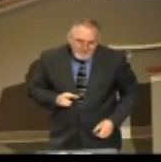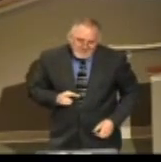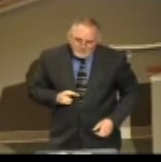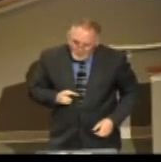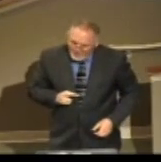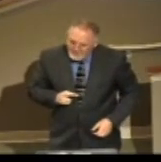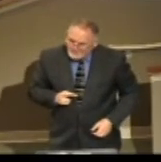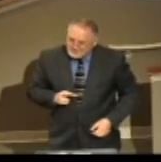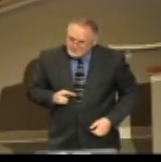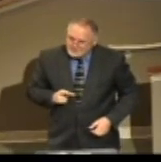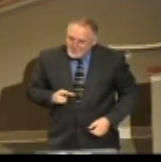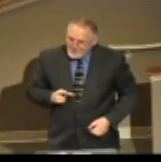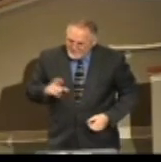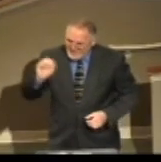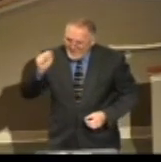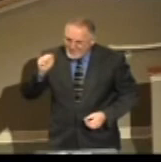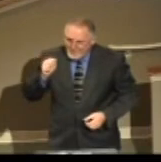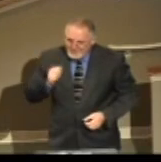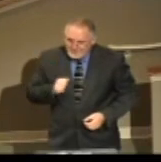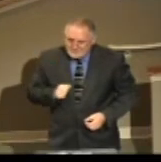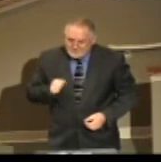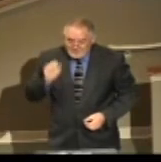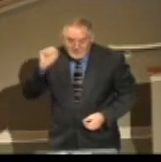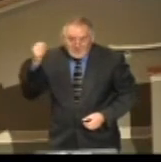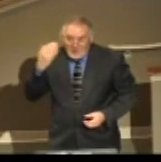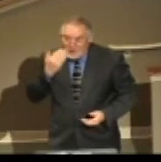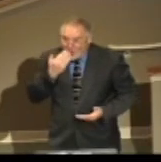he said, sound good to y'all?